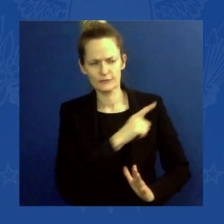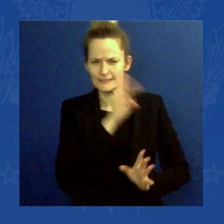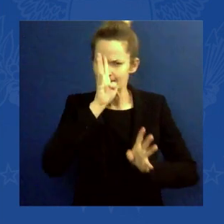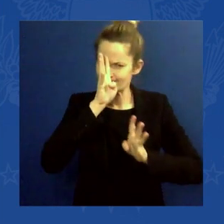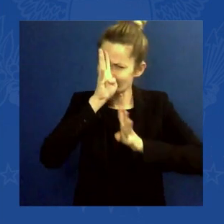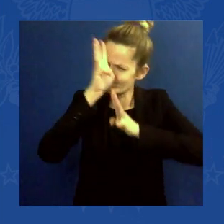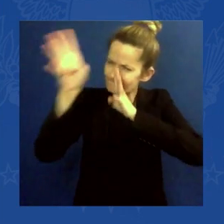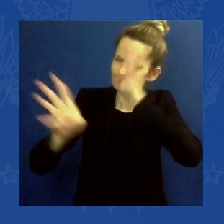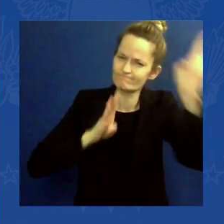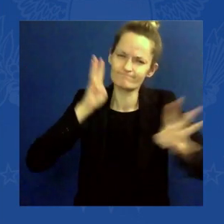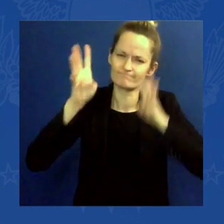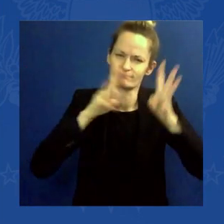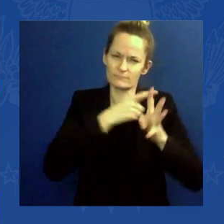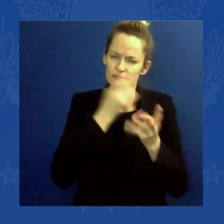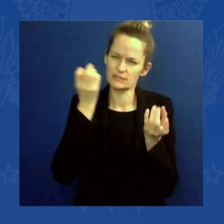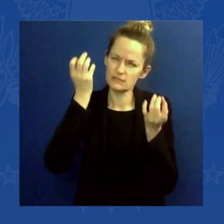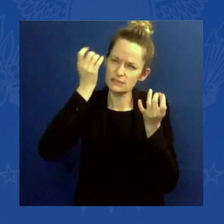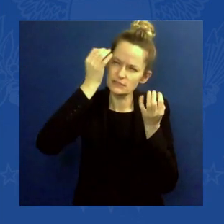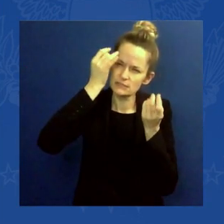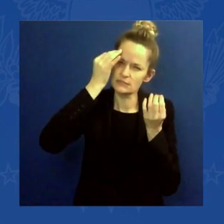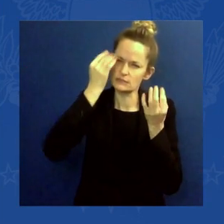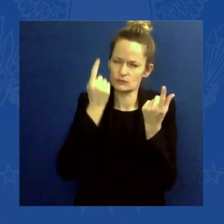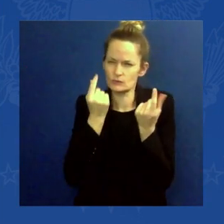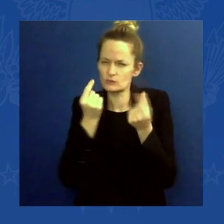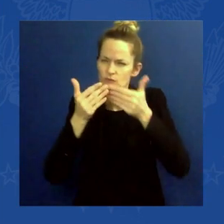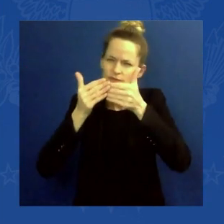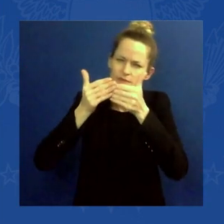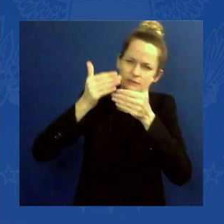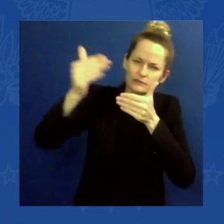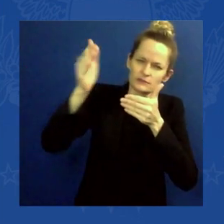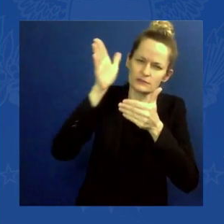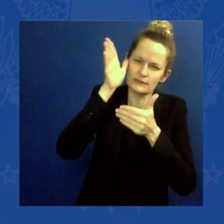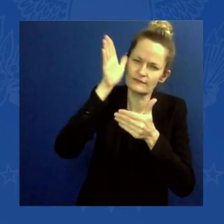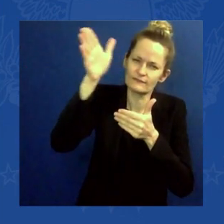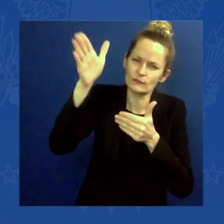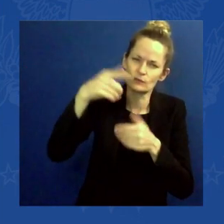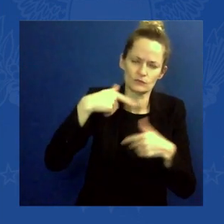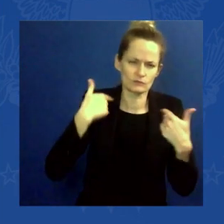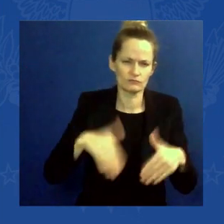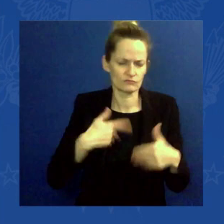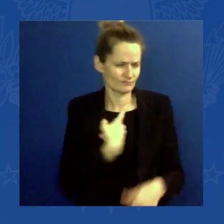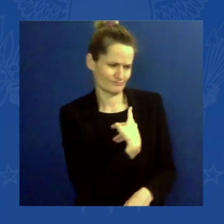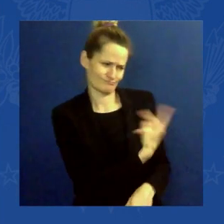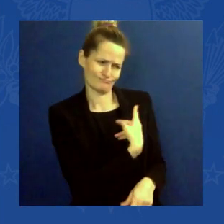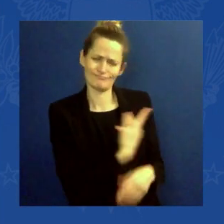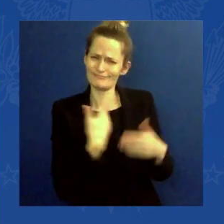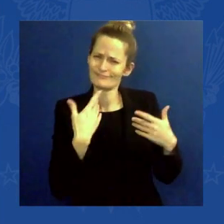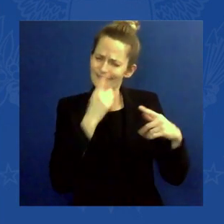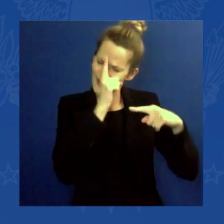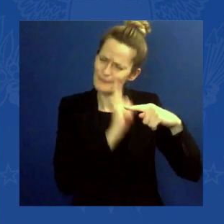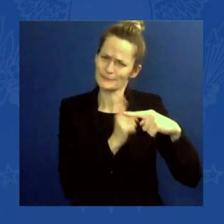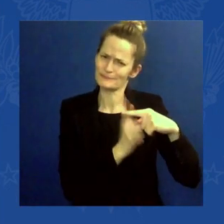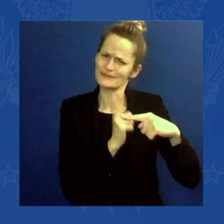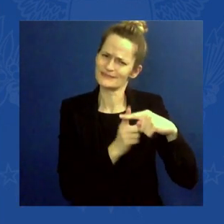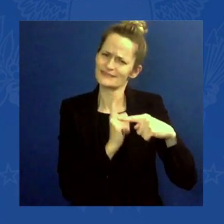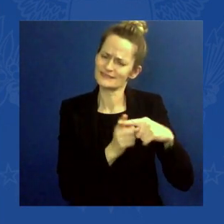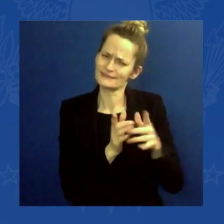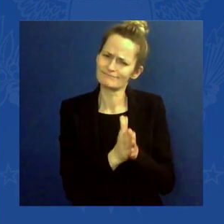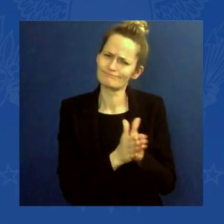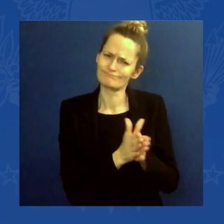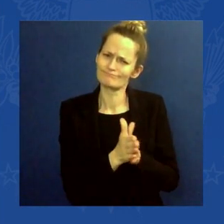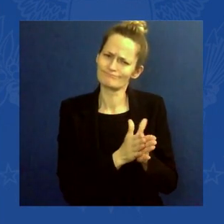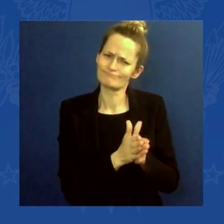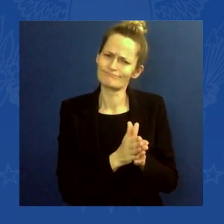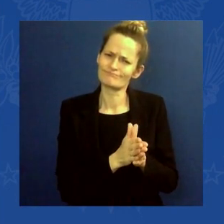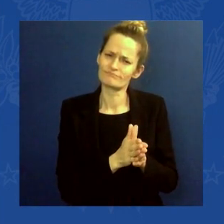And he and I are both optimistic. These fires are blinking code red for our nation. They're